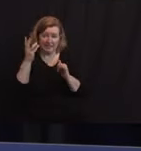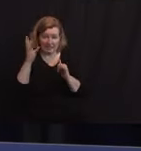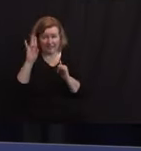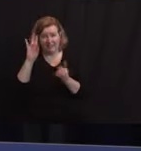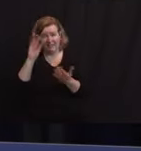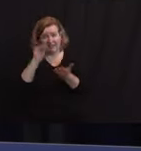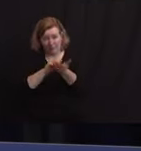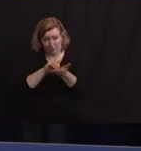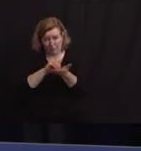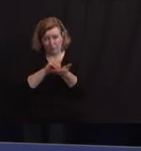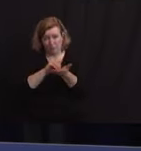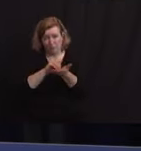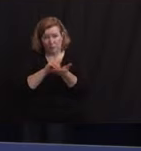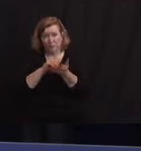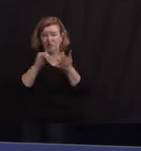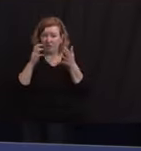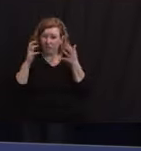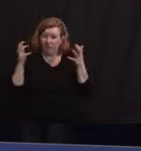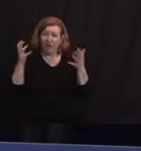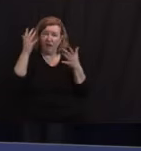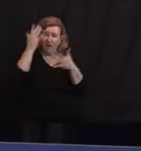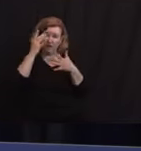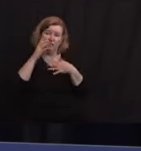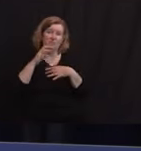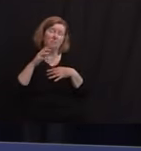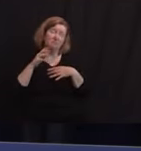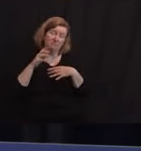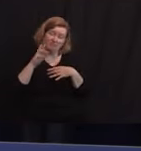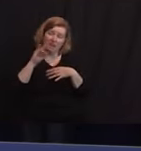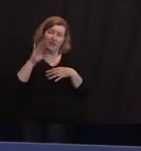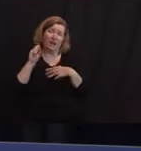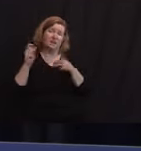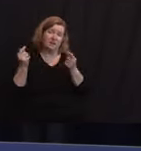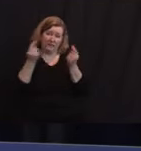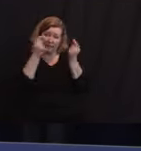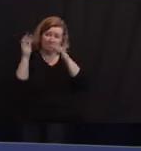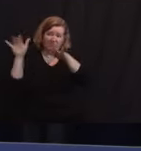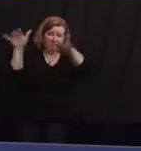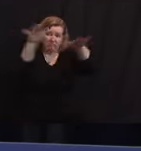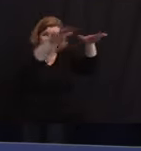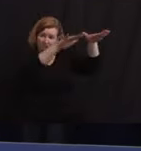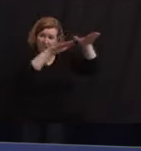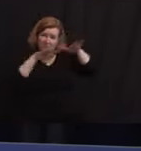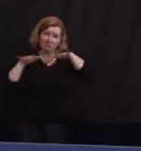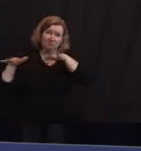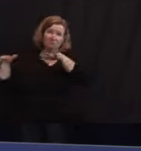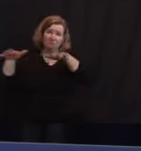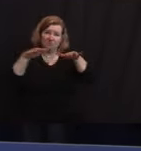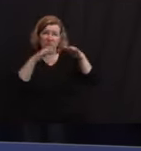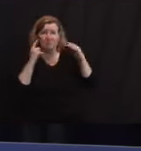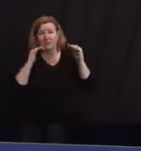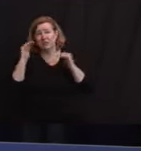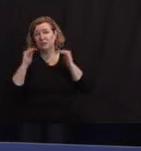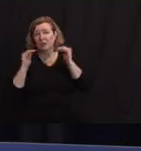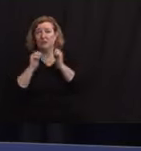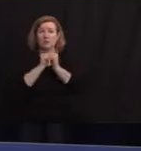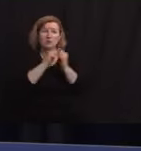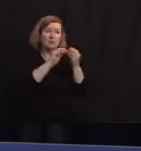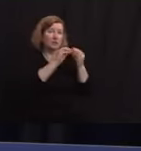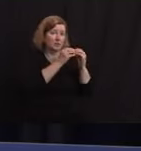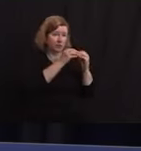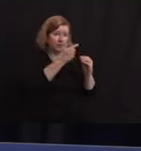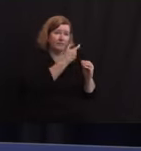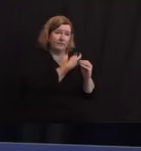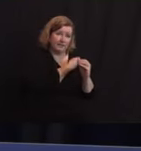So that's a lot of disease activity. But at the same time, you know, there's a delicate balance with the number of vaccines